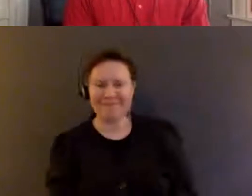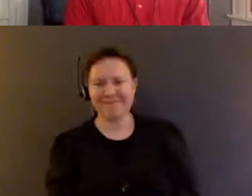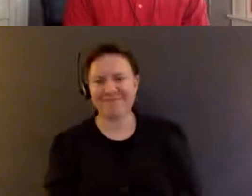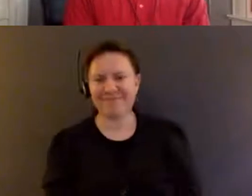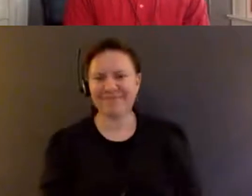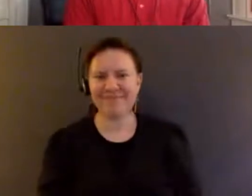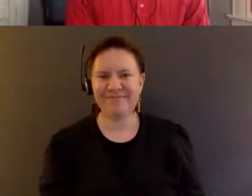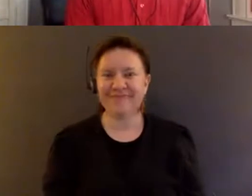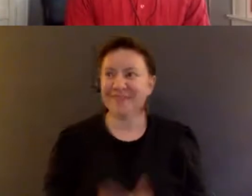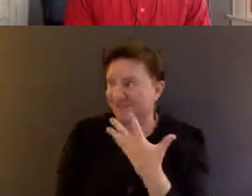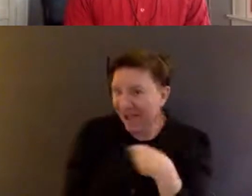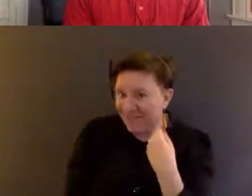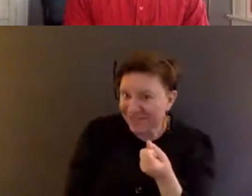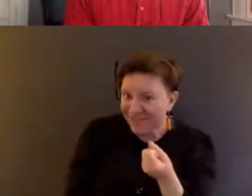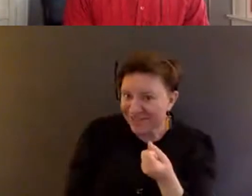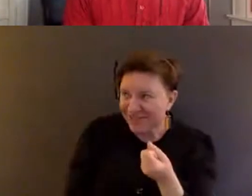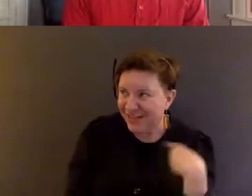Five years at least.